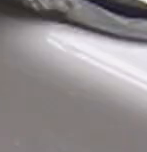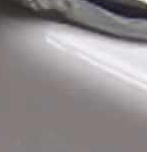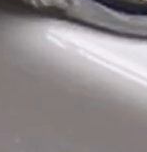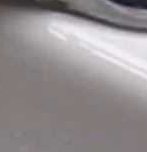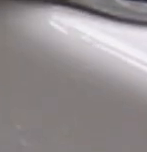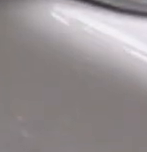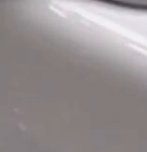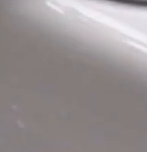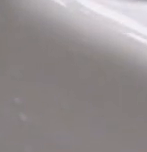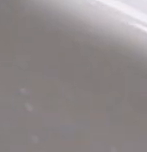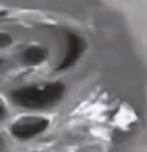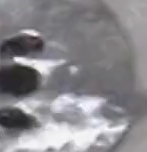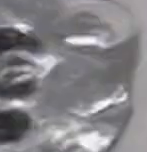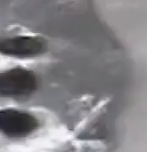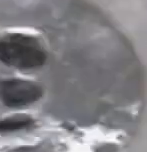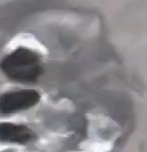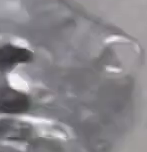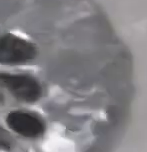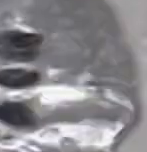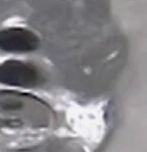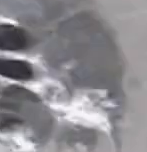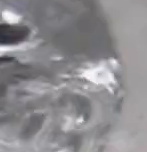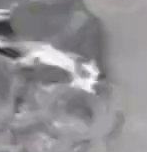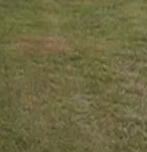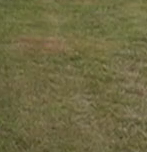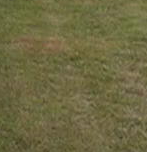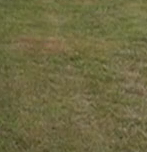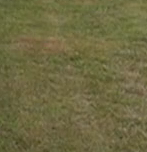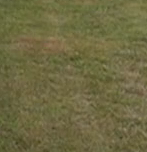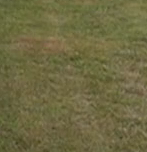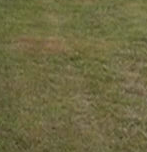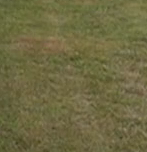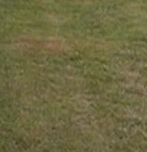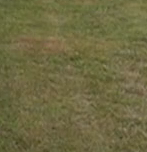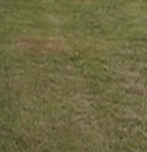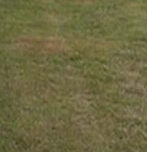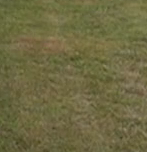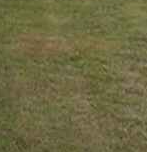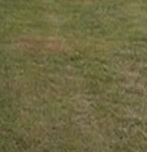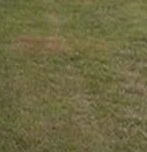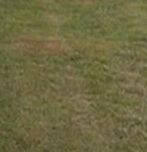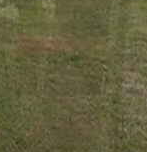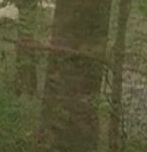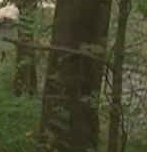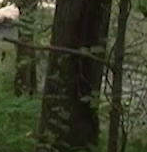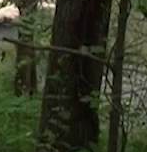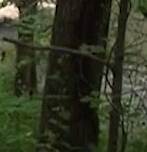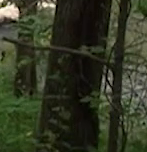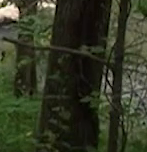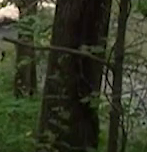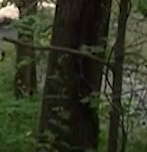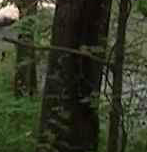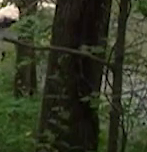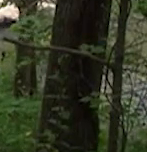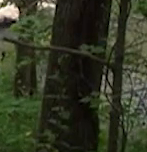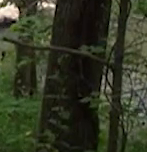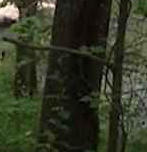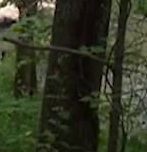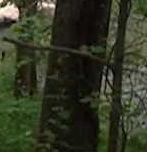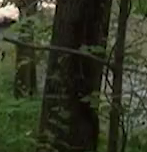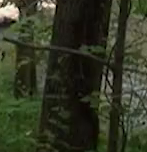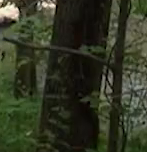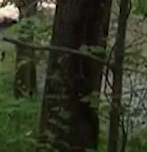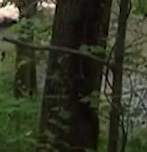water, transmitting it to all of our customers safely, collecting used water and treating it and discharging back to the environment. There's no